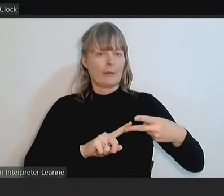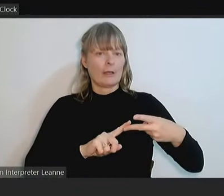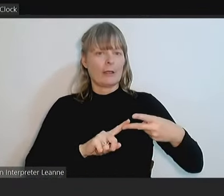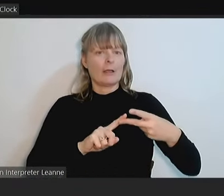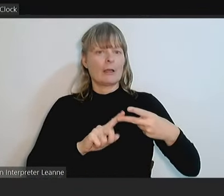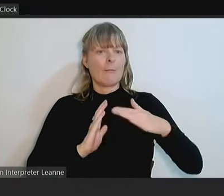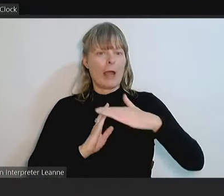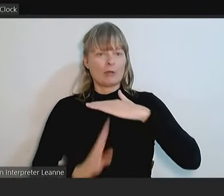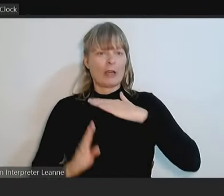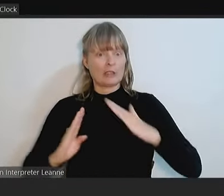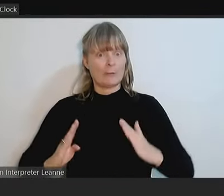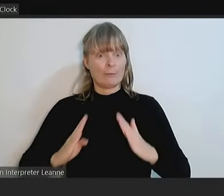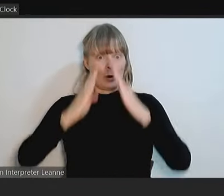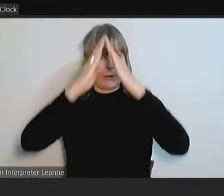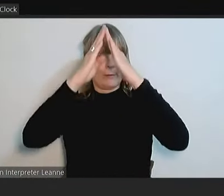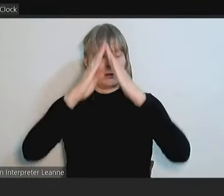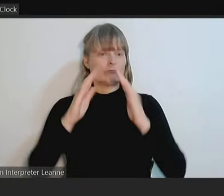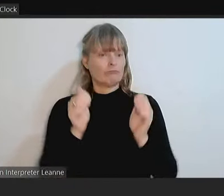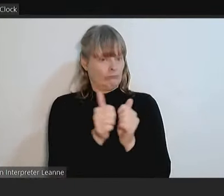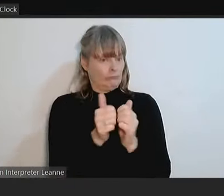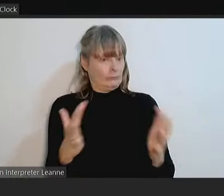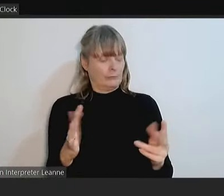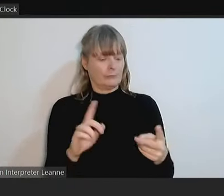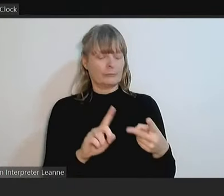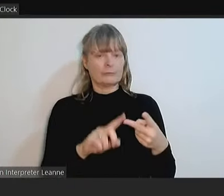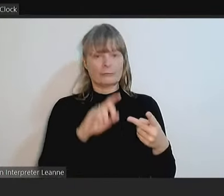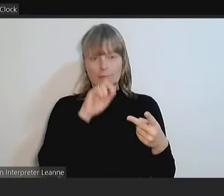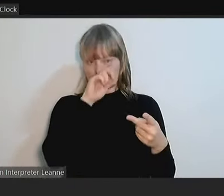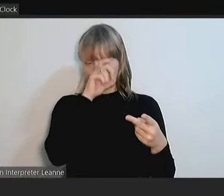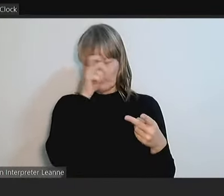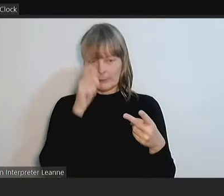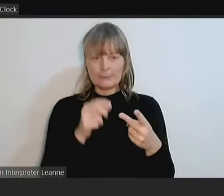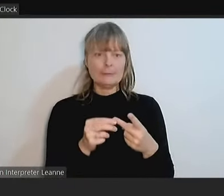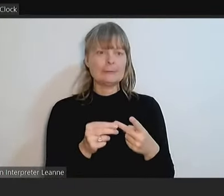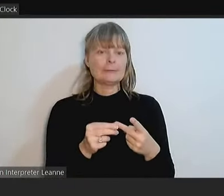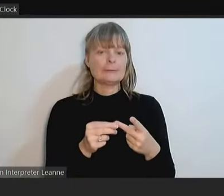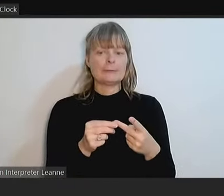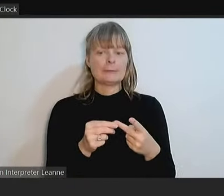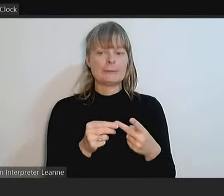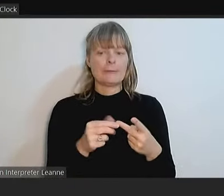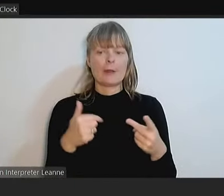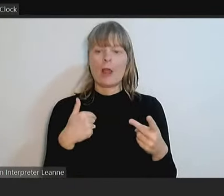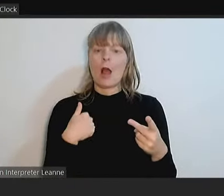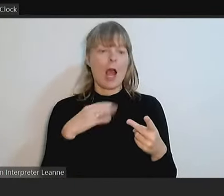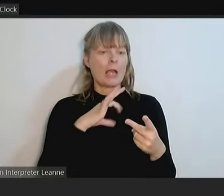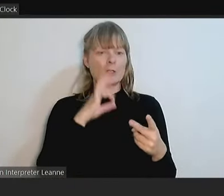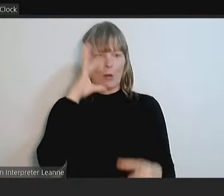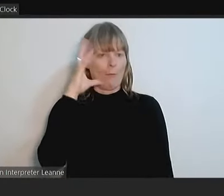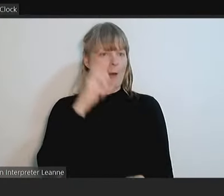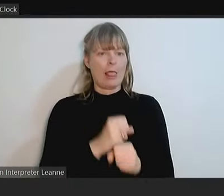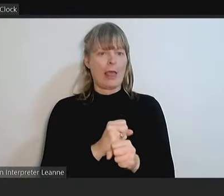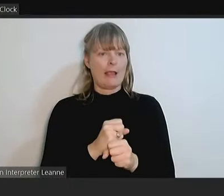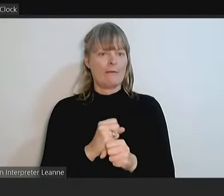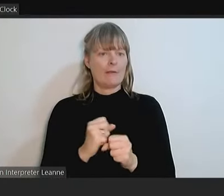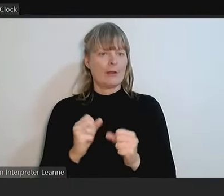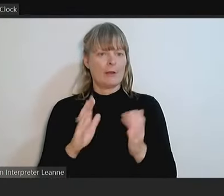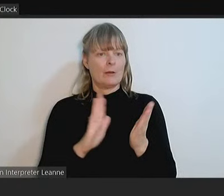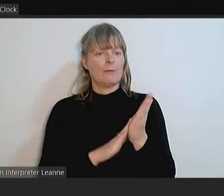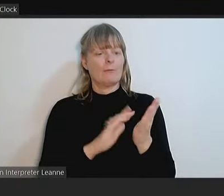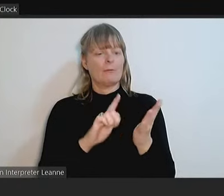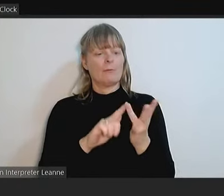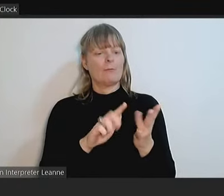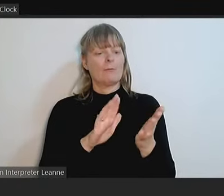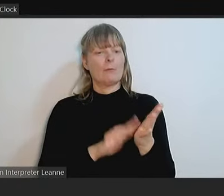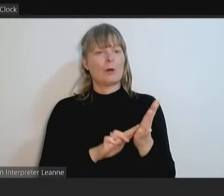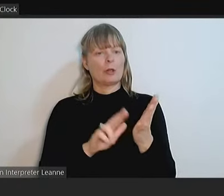different reason. And that is because I don't believe monuments are inherently the